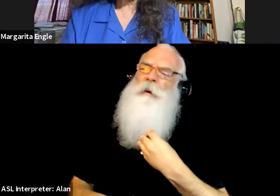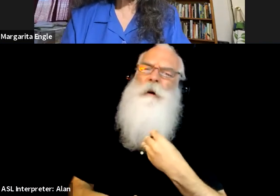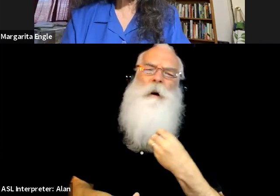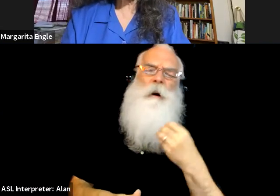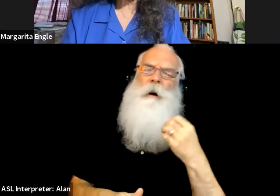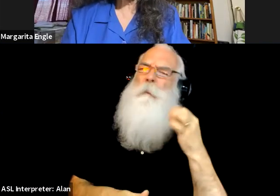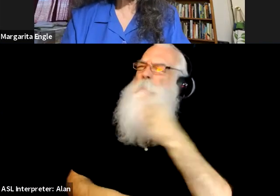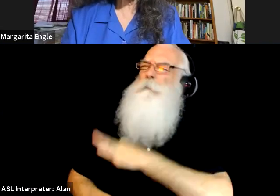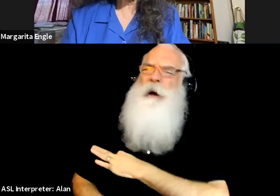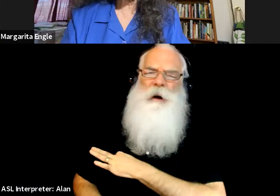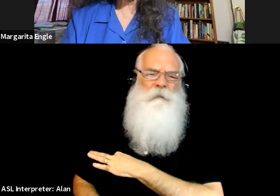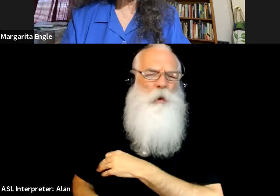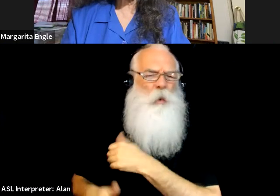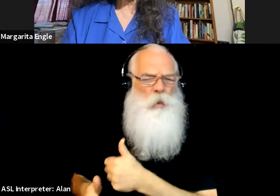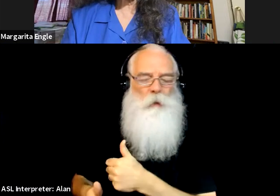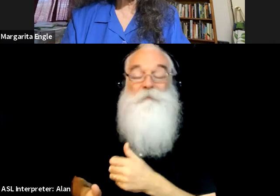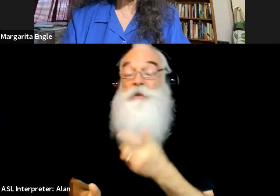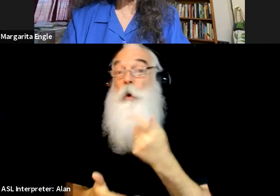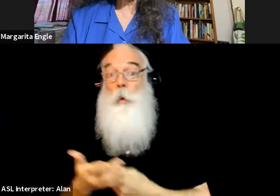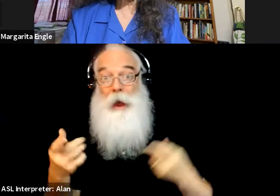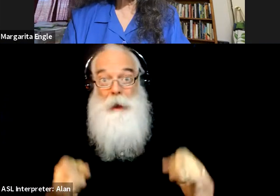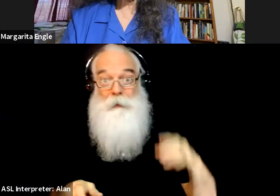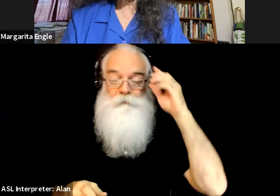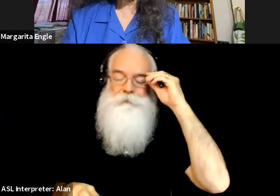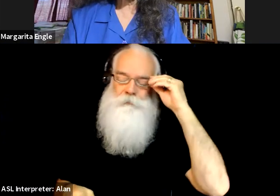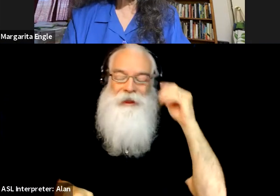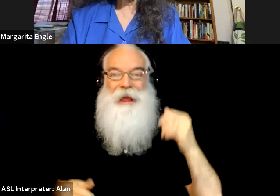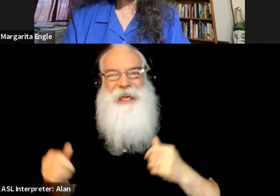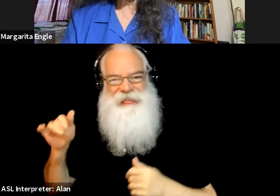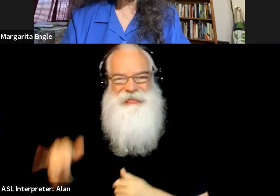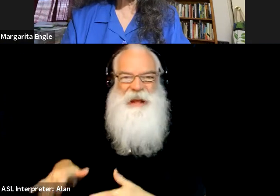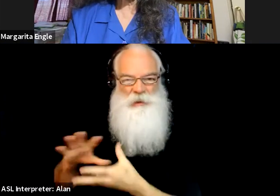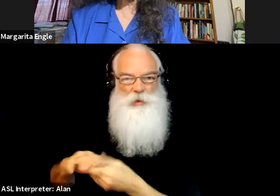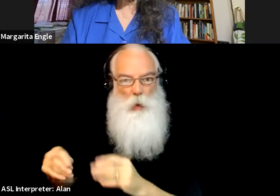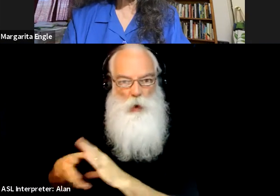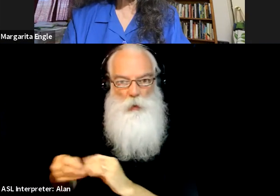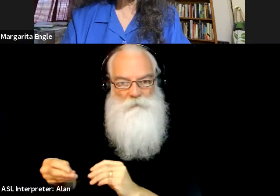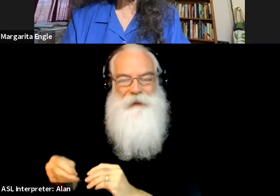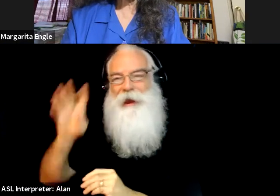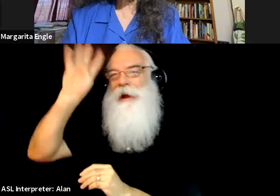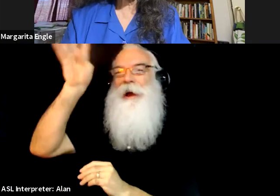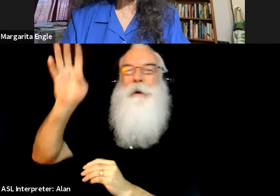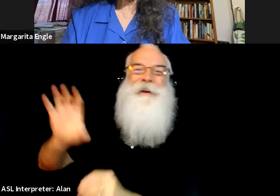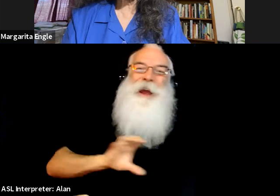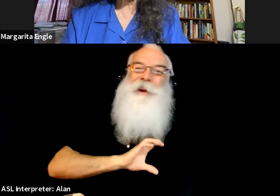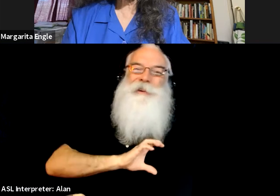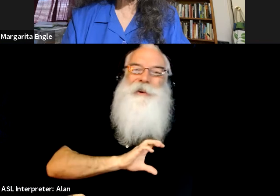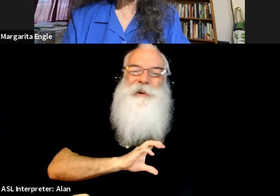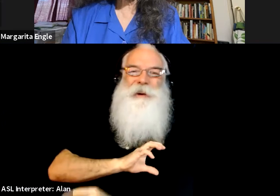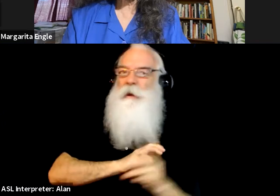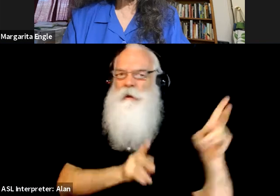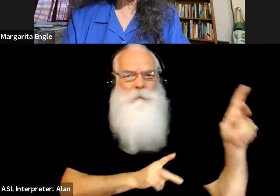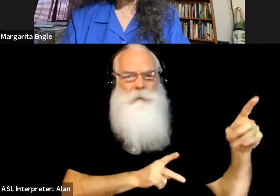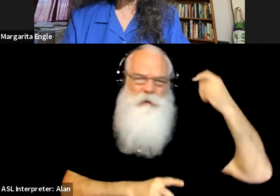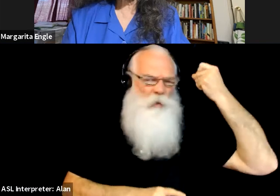story was. You know, I came up with this character was going to do as a picture book. They couldn't understand why I had writing this written